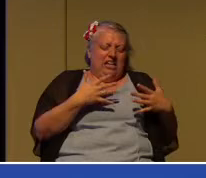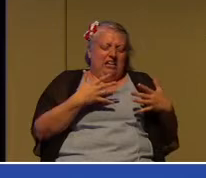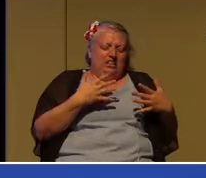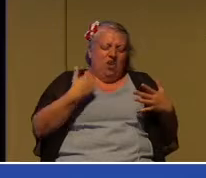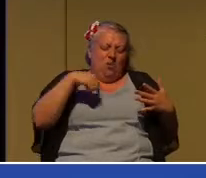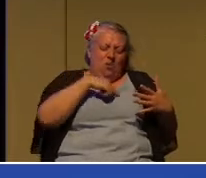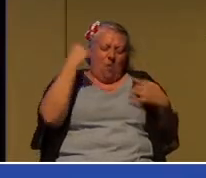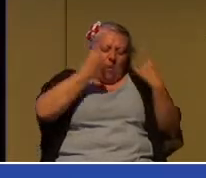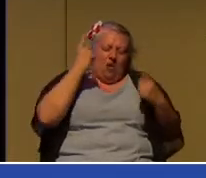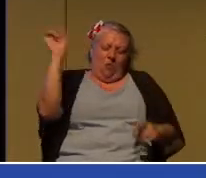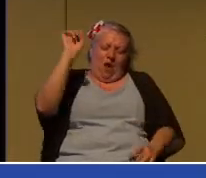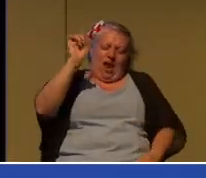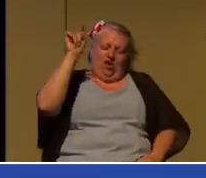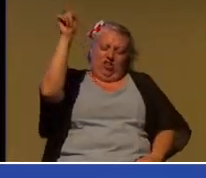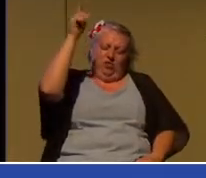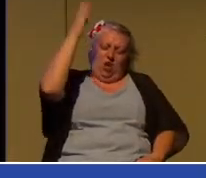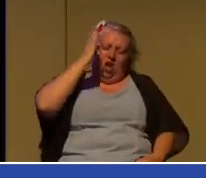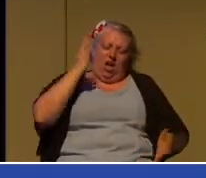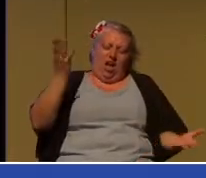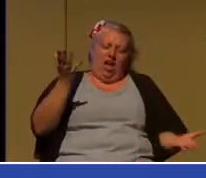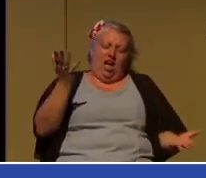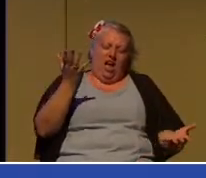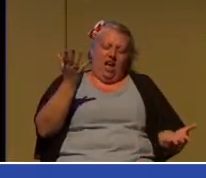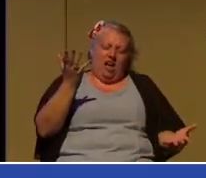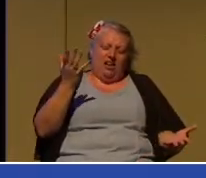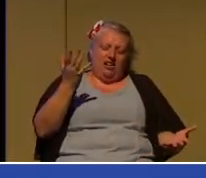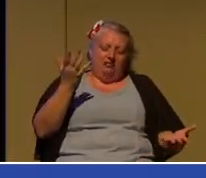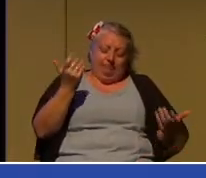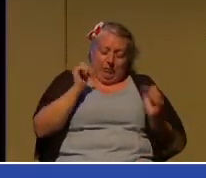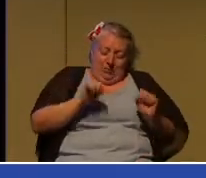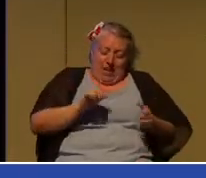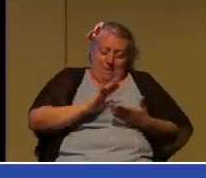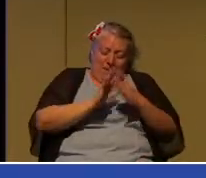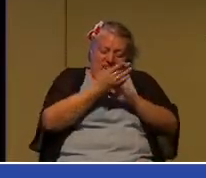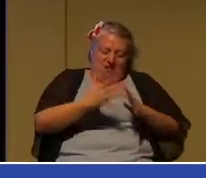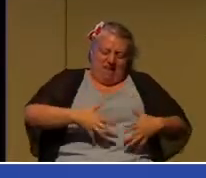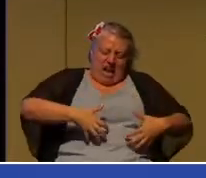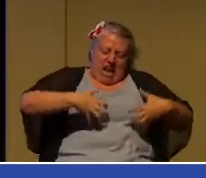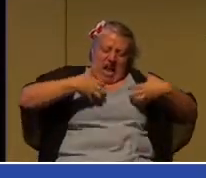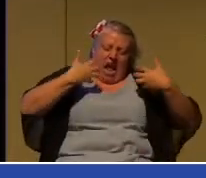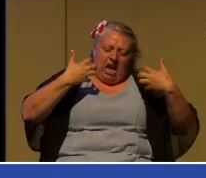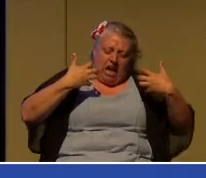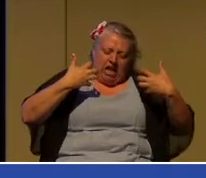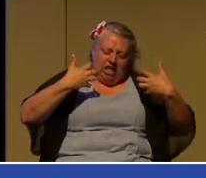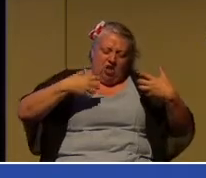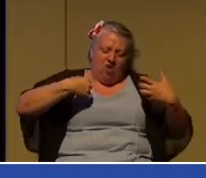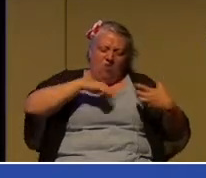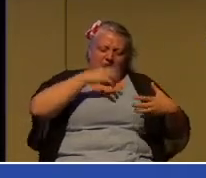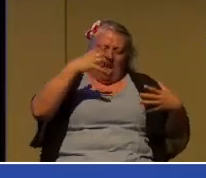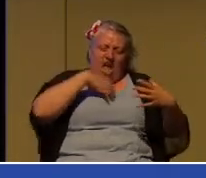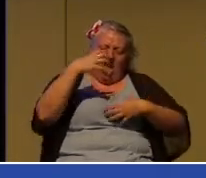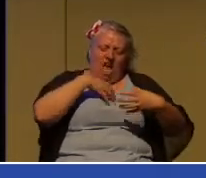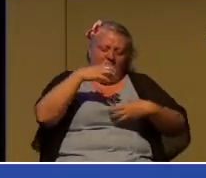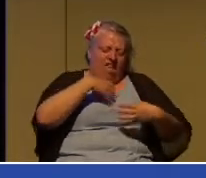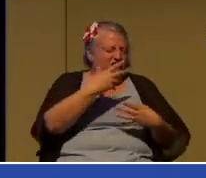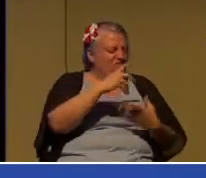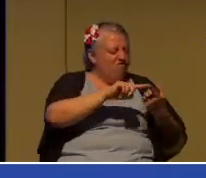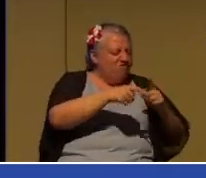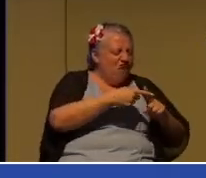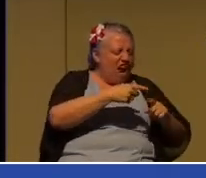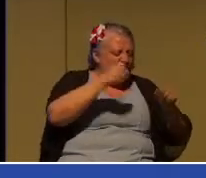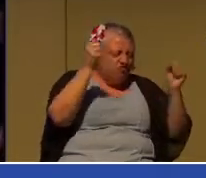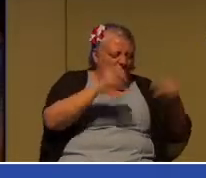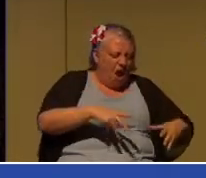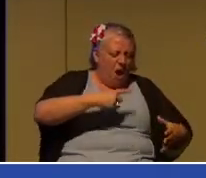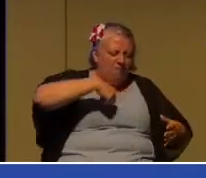where you are. And we get angry. And we complain about the friends that have dropped us and